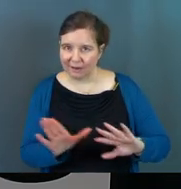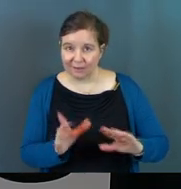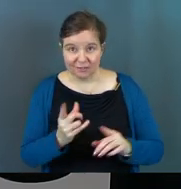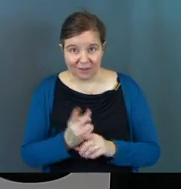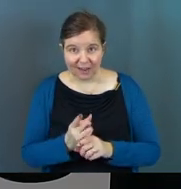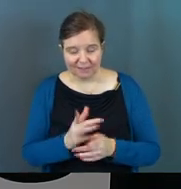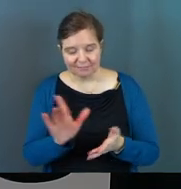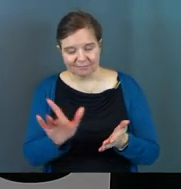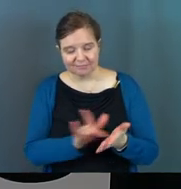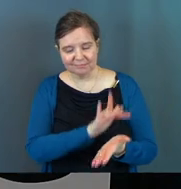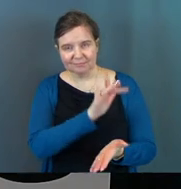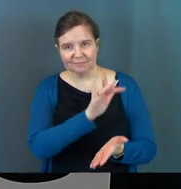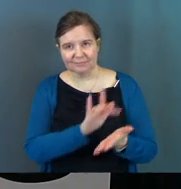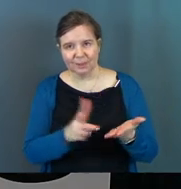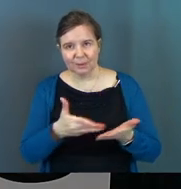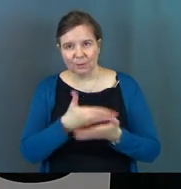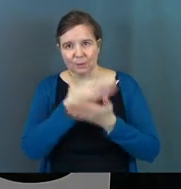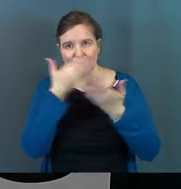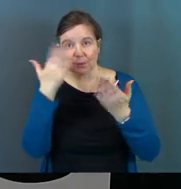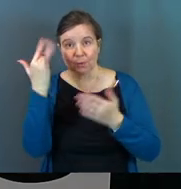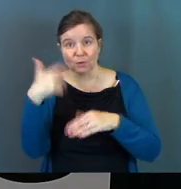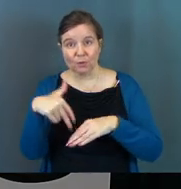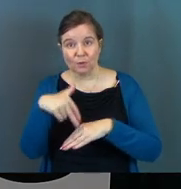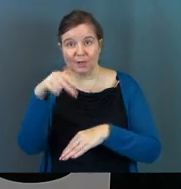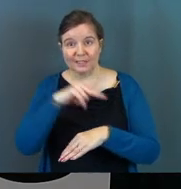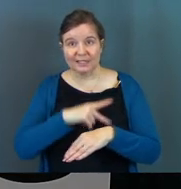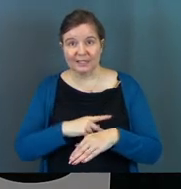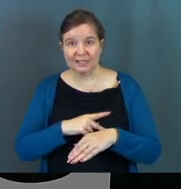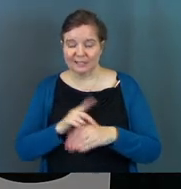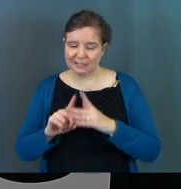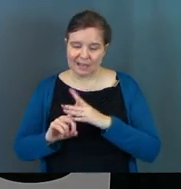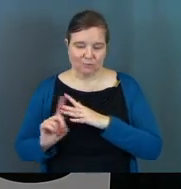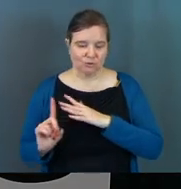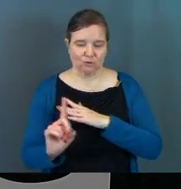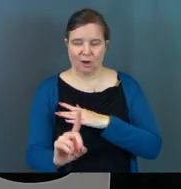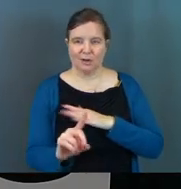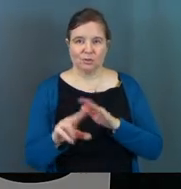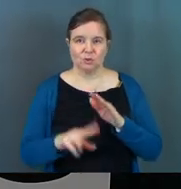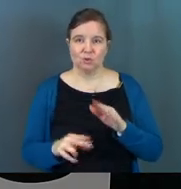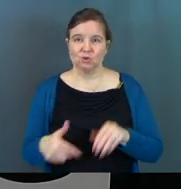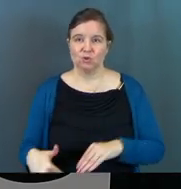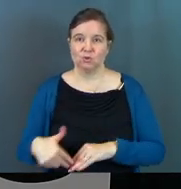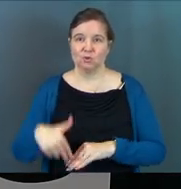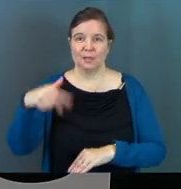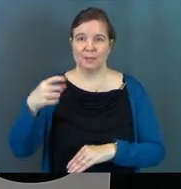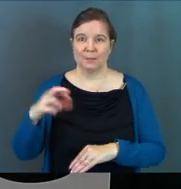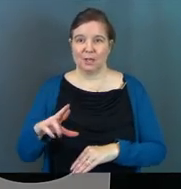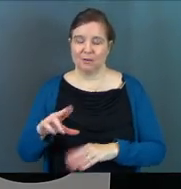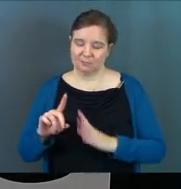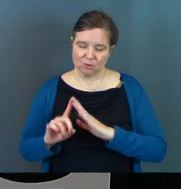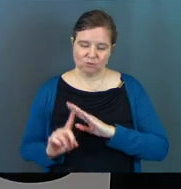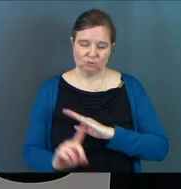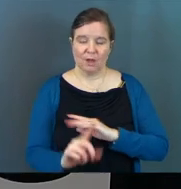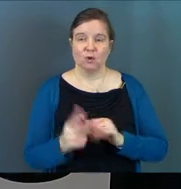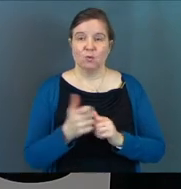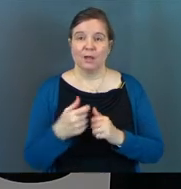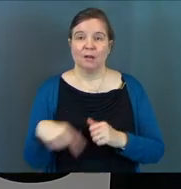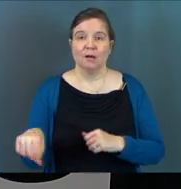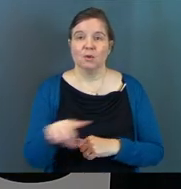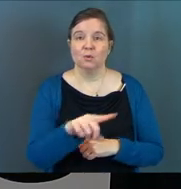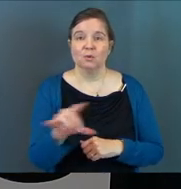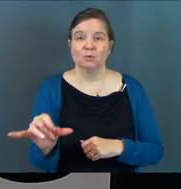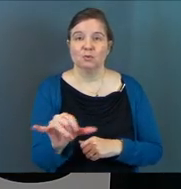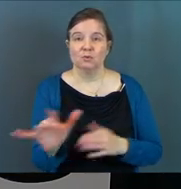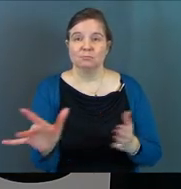us, right? Because the resurrected king came charging out of the tomb to resurrect Peter, and he came charging out of the tomb to resurrect